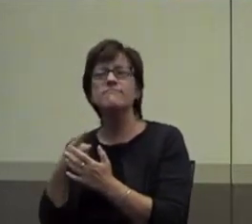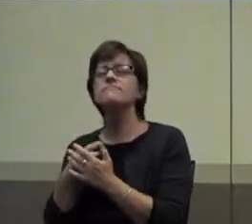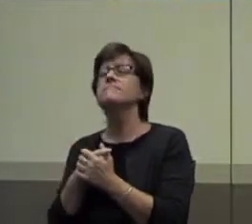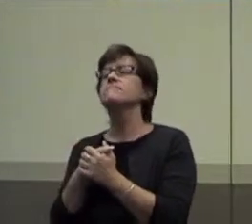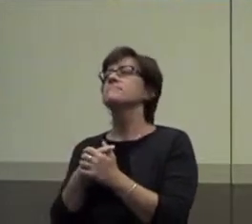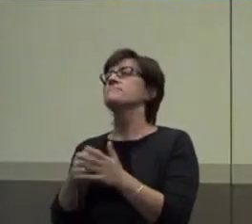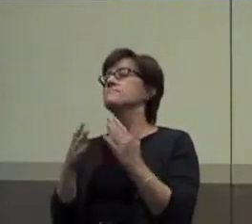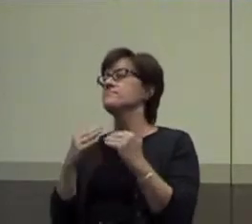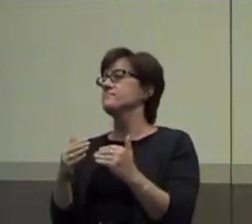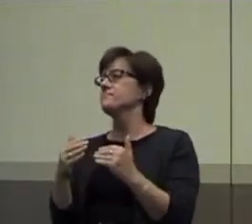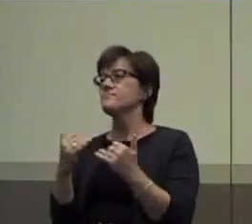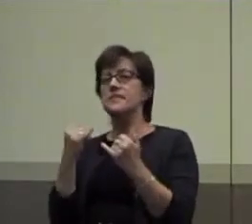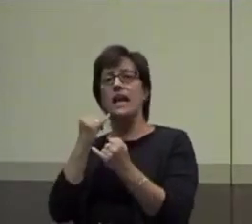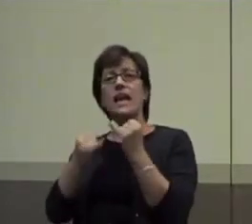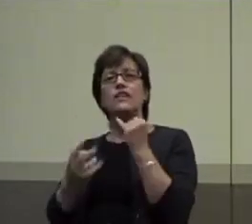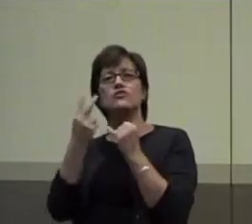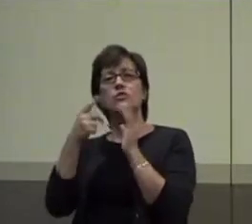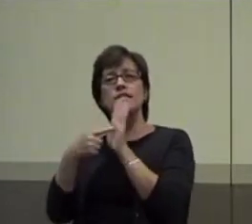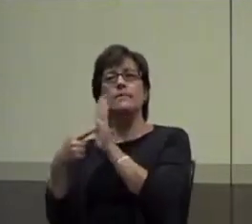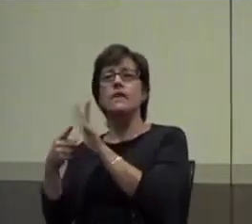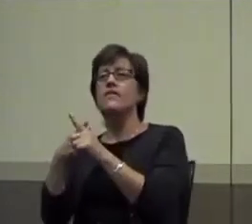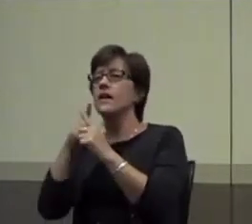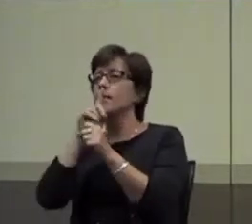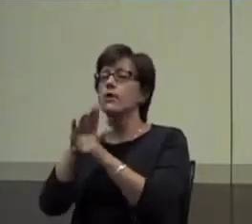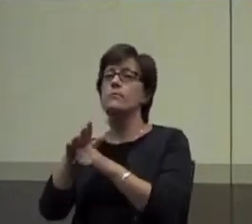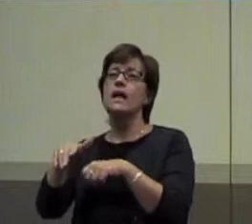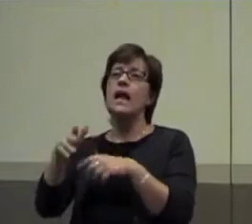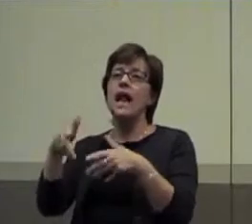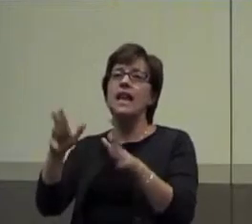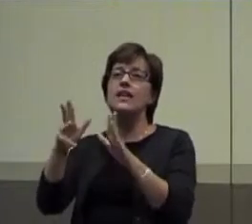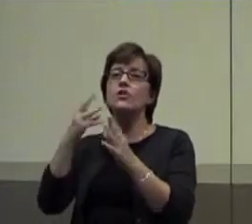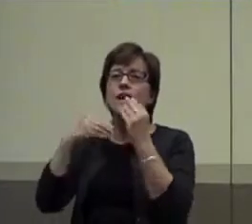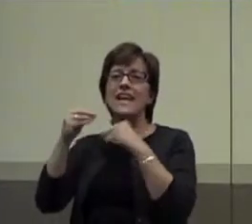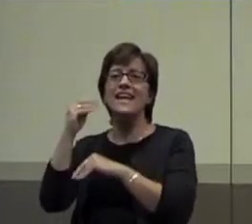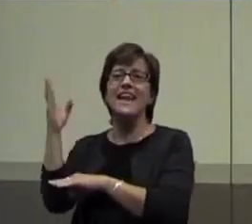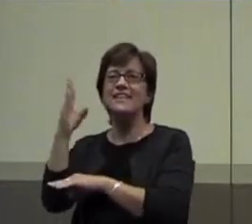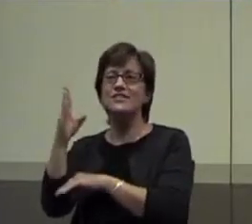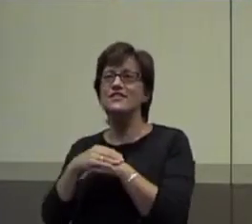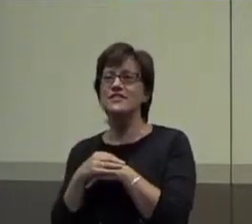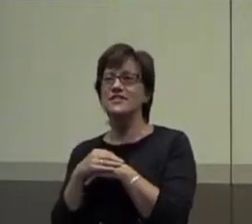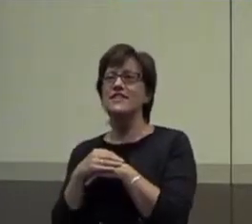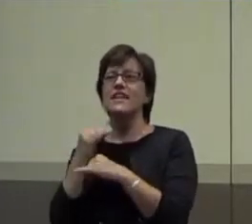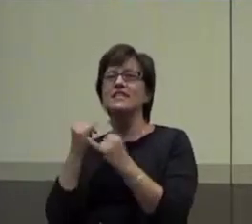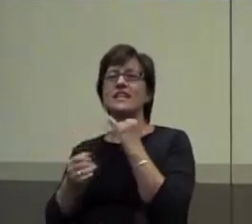Let's do these last two examples, and I promise I'll let you eat lunch, okay. But let's do these last two examples.